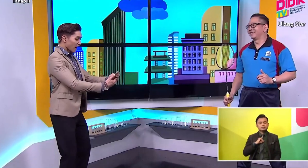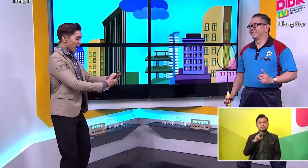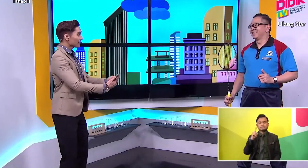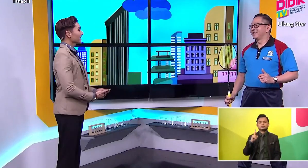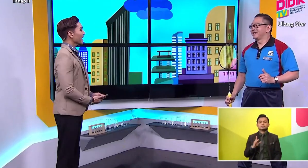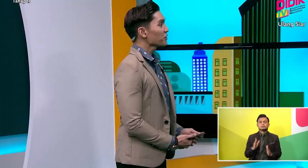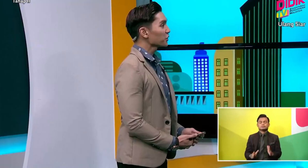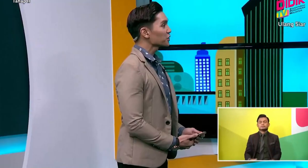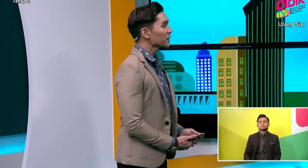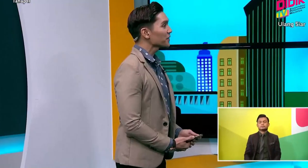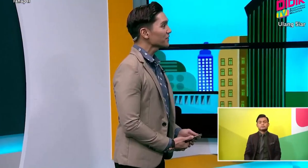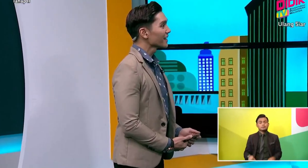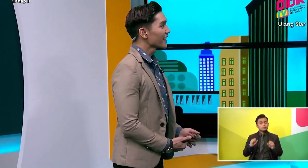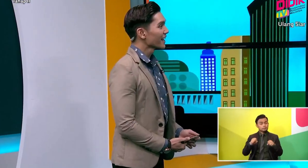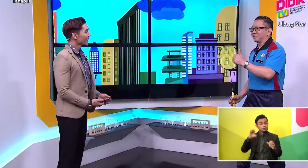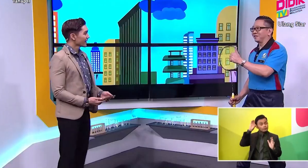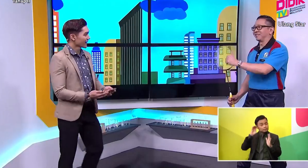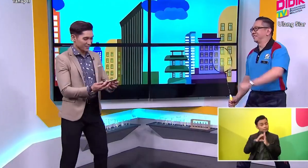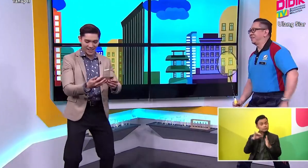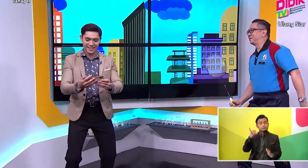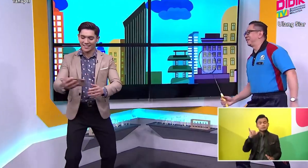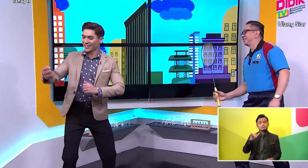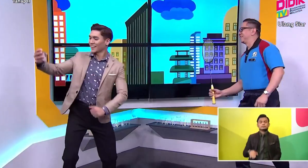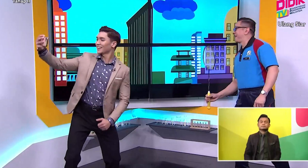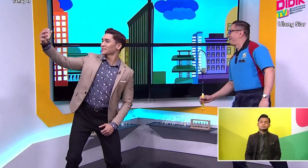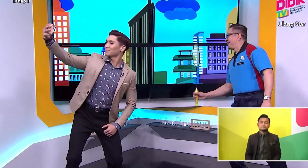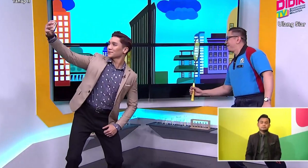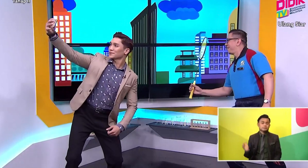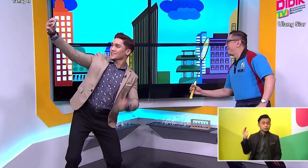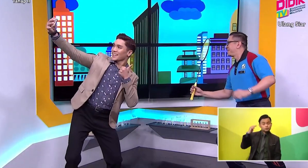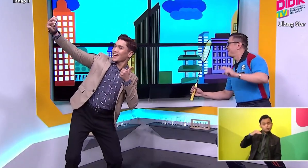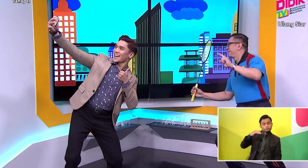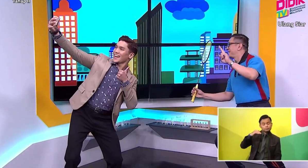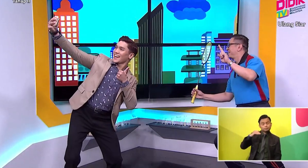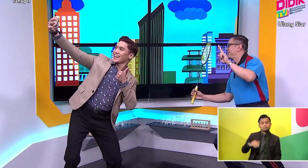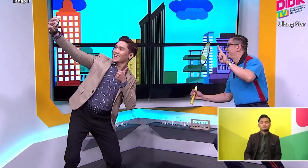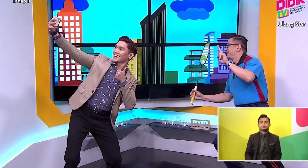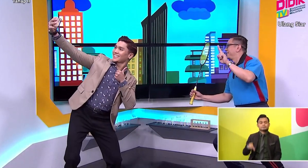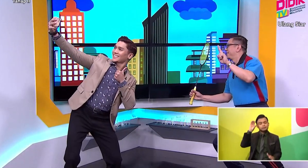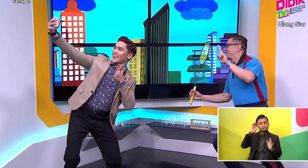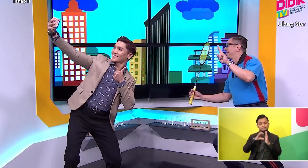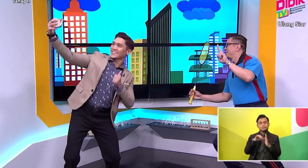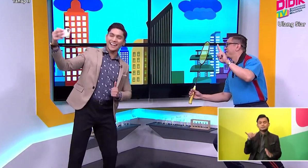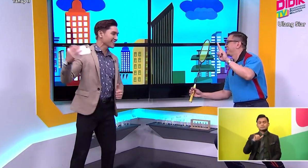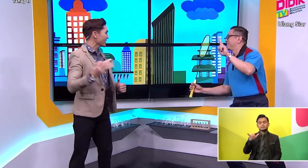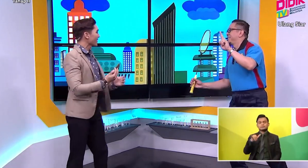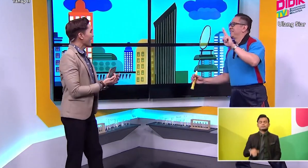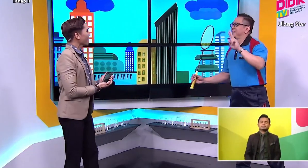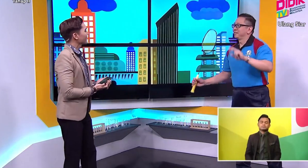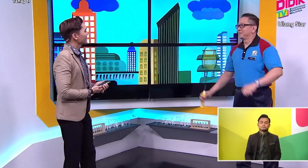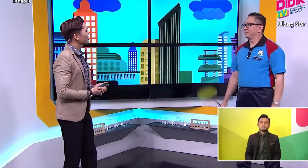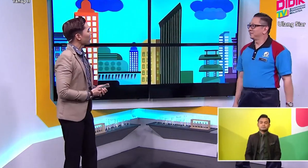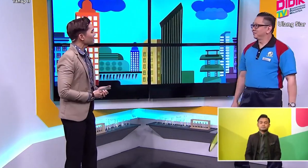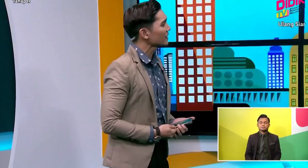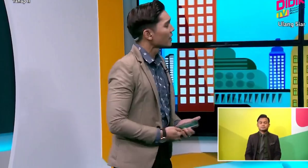see you! Can I have a photo with you? Right! Sure! Let's do it! Okay, let's pose and... There you go!